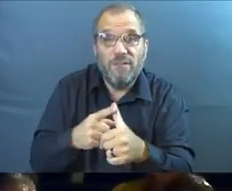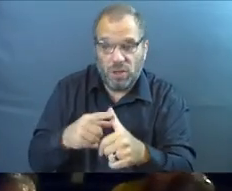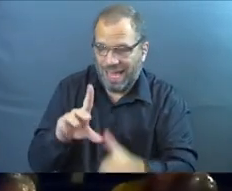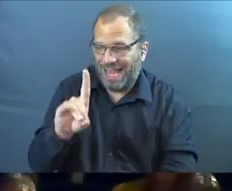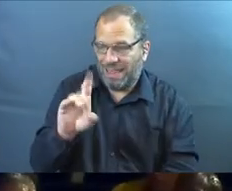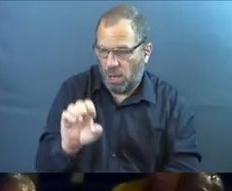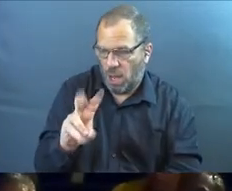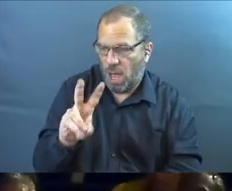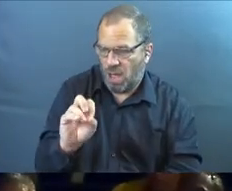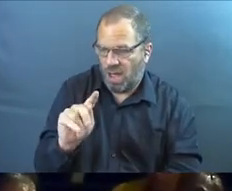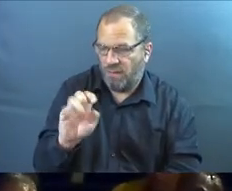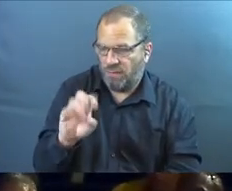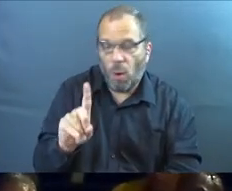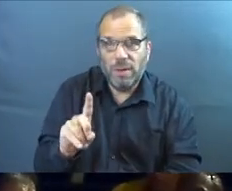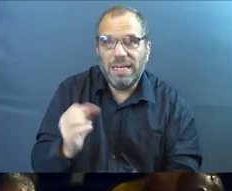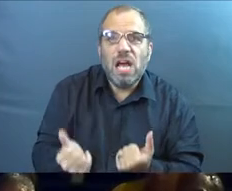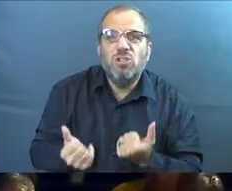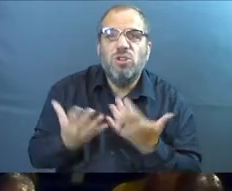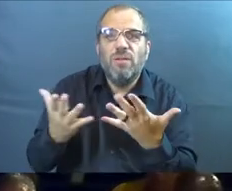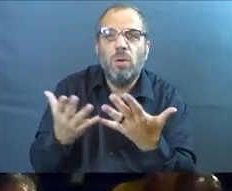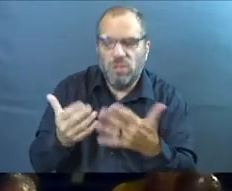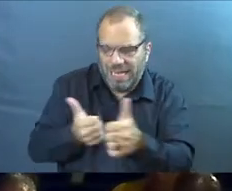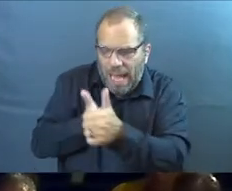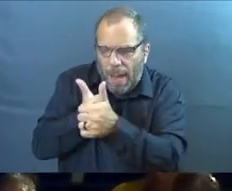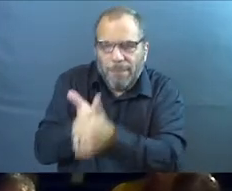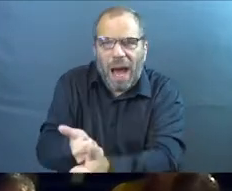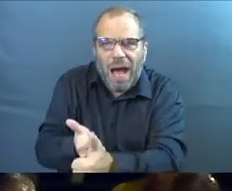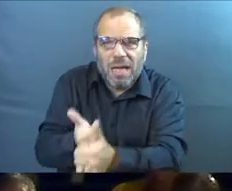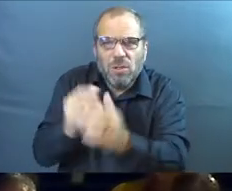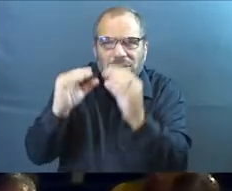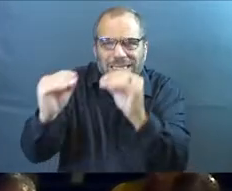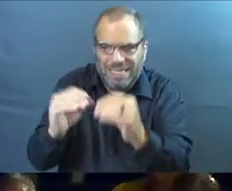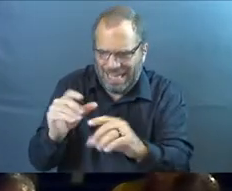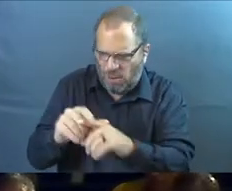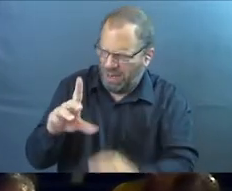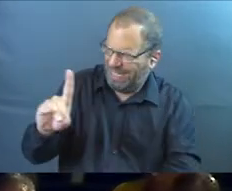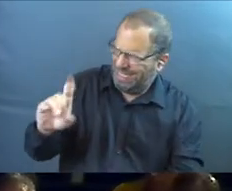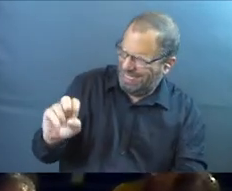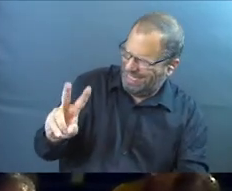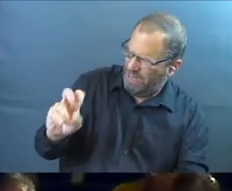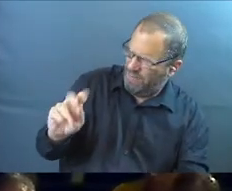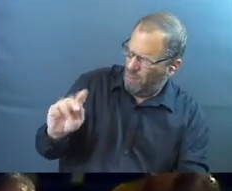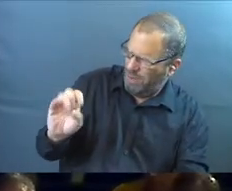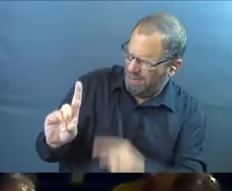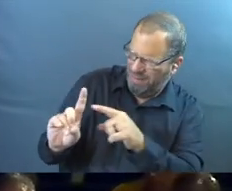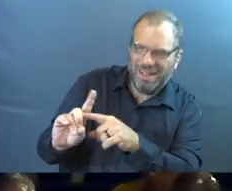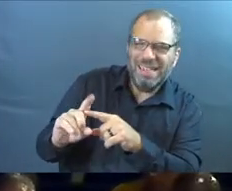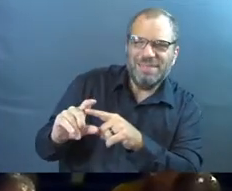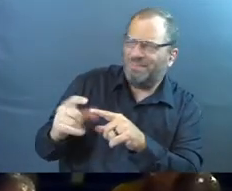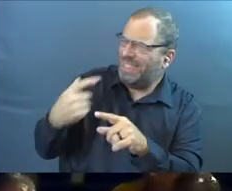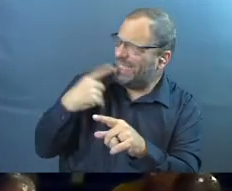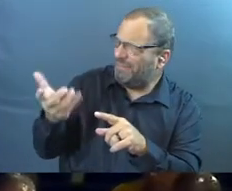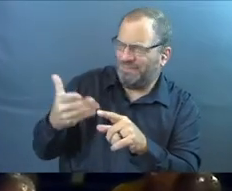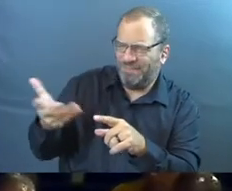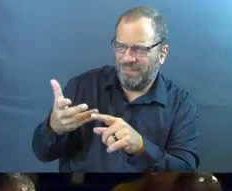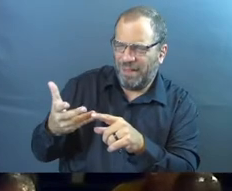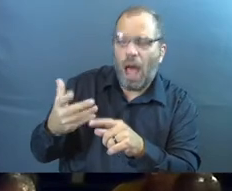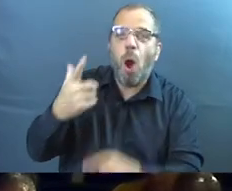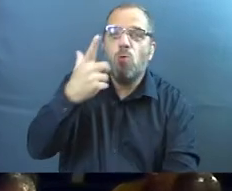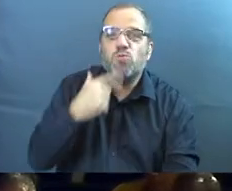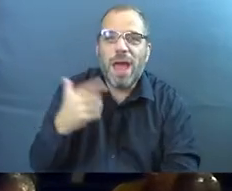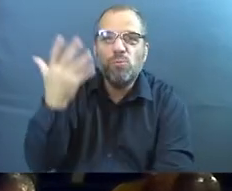devoted to the apostles' teaching. Devoted. That word should indicate to you